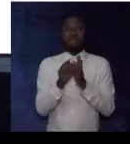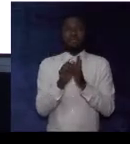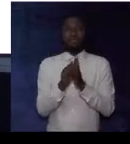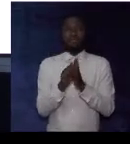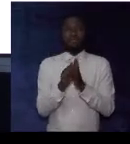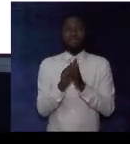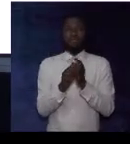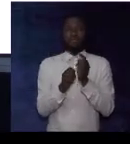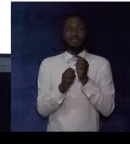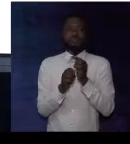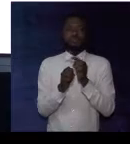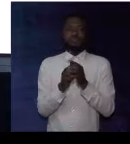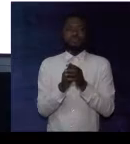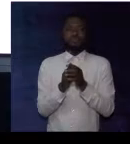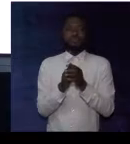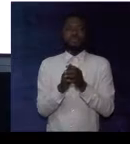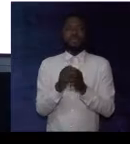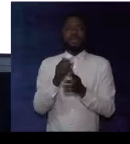Example.